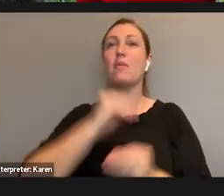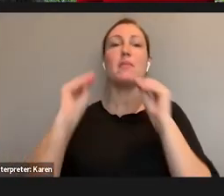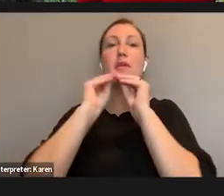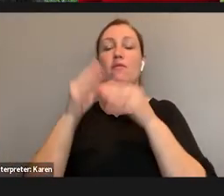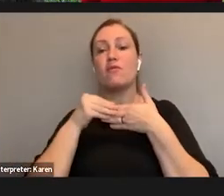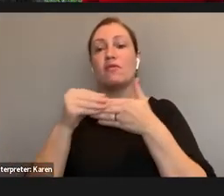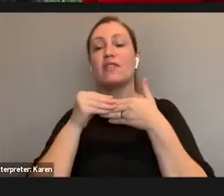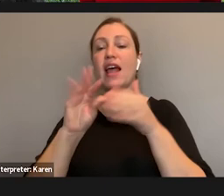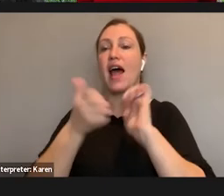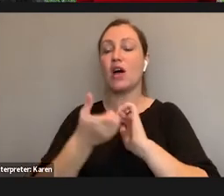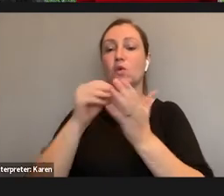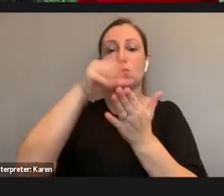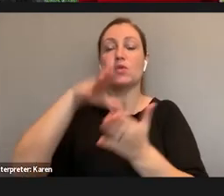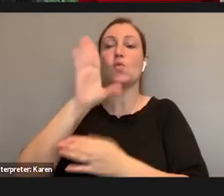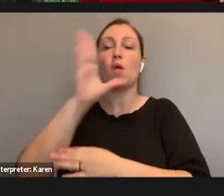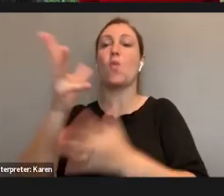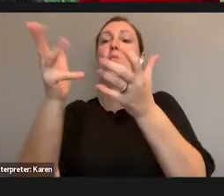in how students participate.